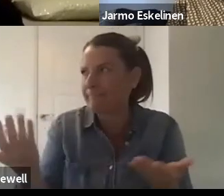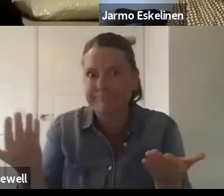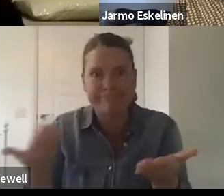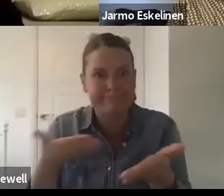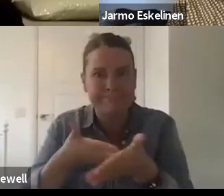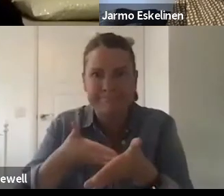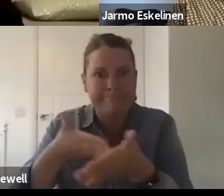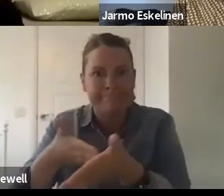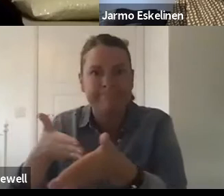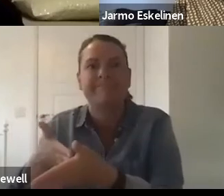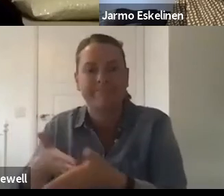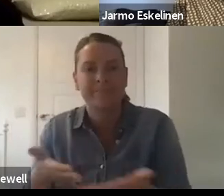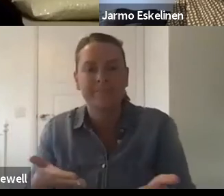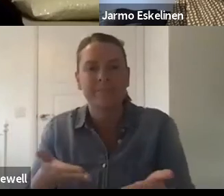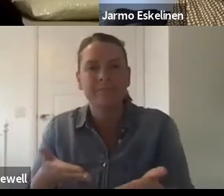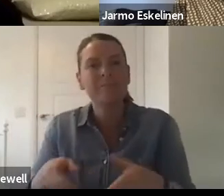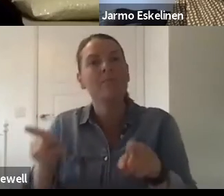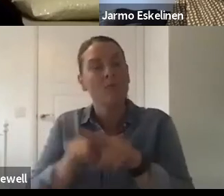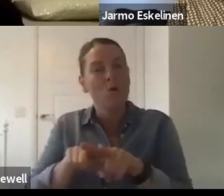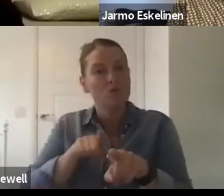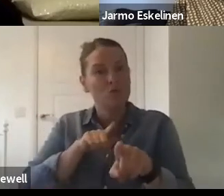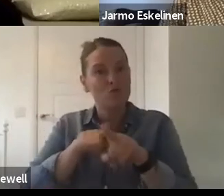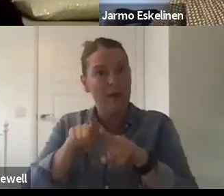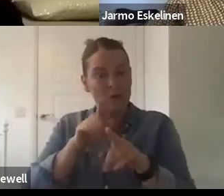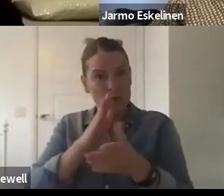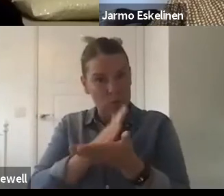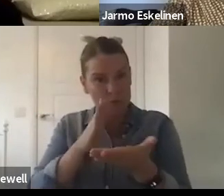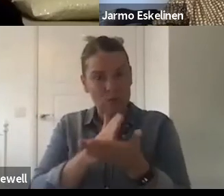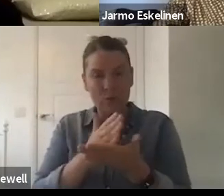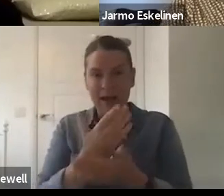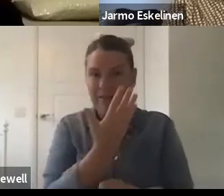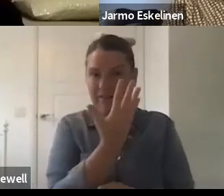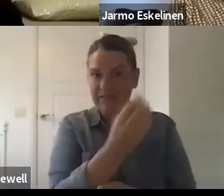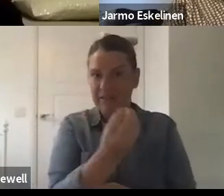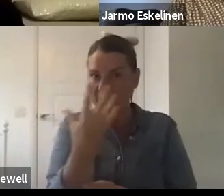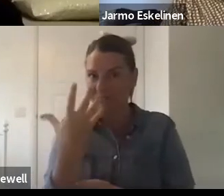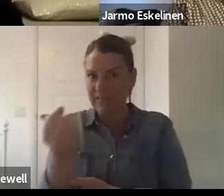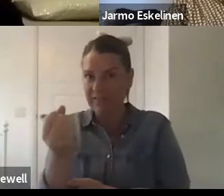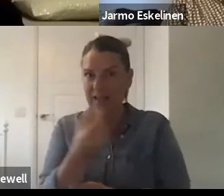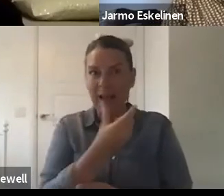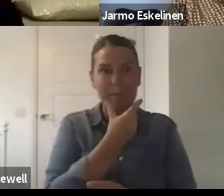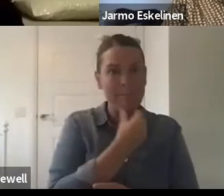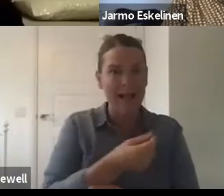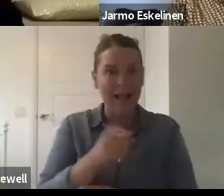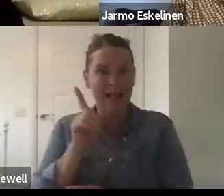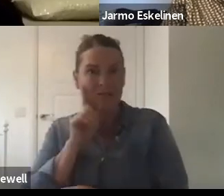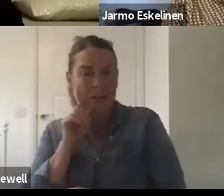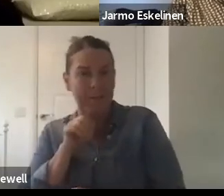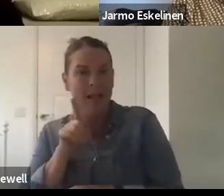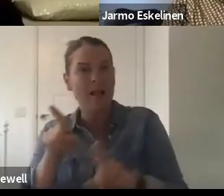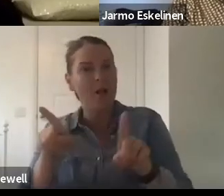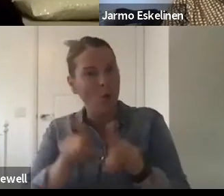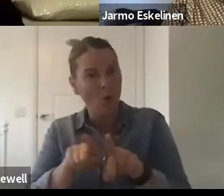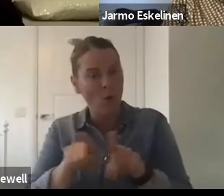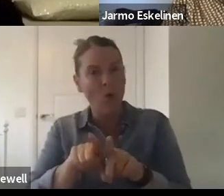50% male-female split in the appointments and 20% from Black and Asian minority ethnic groups.